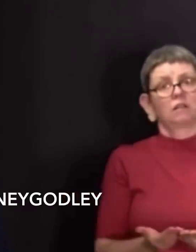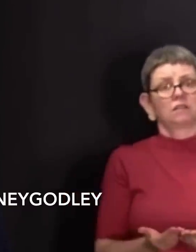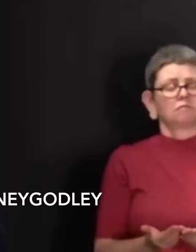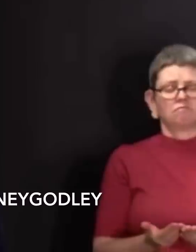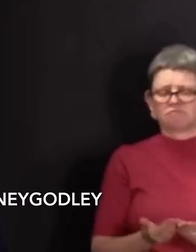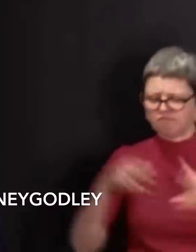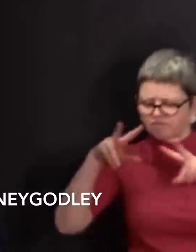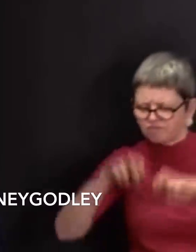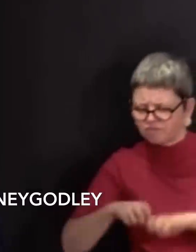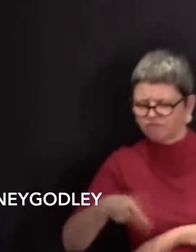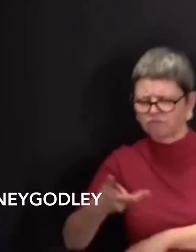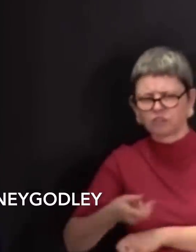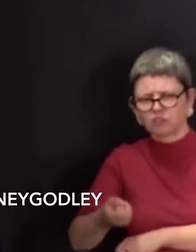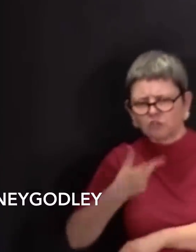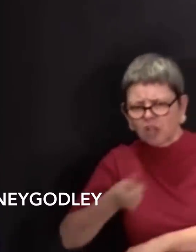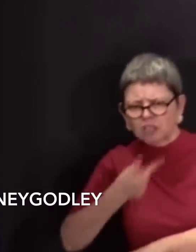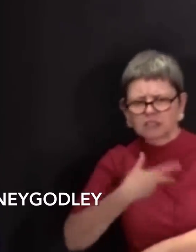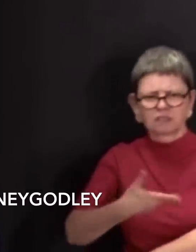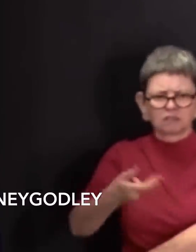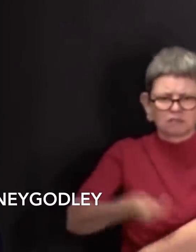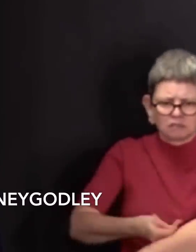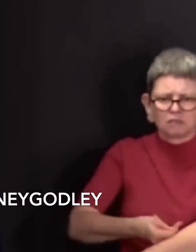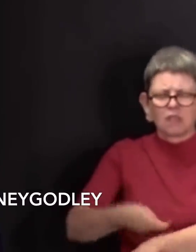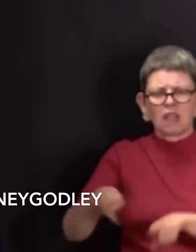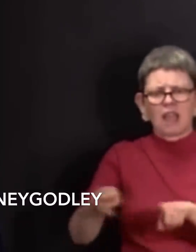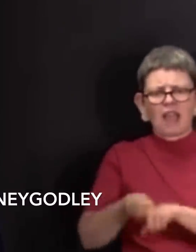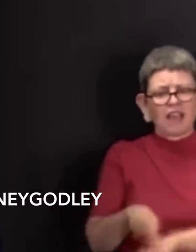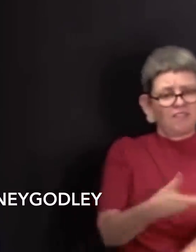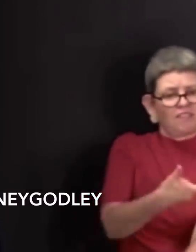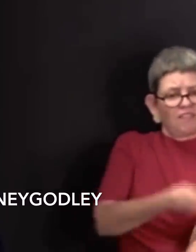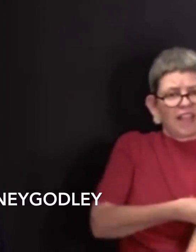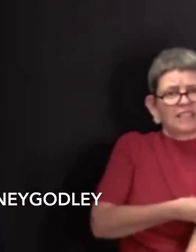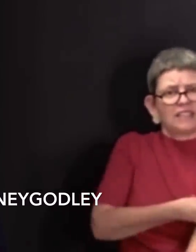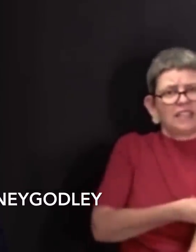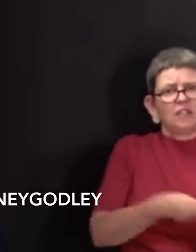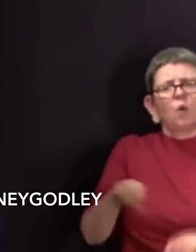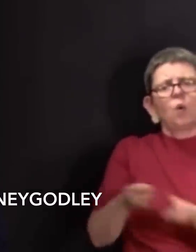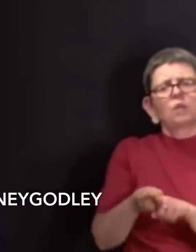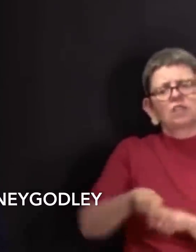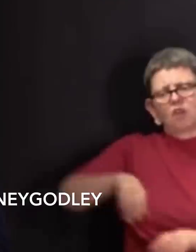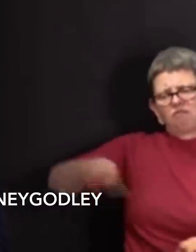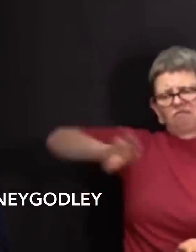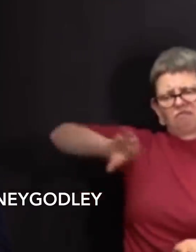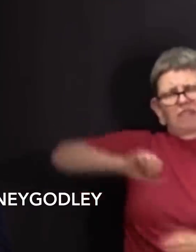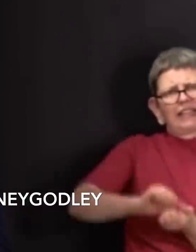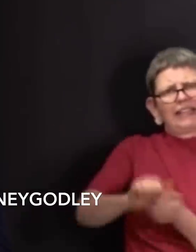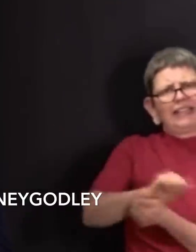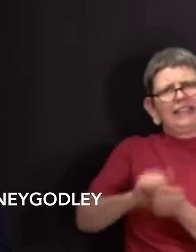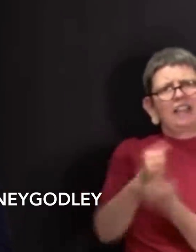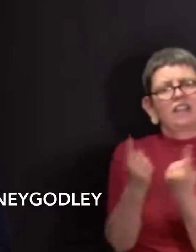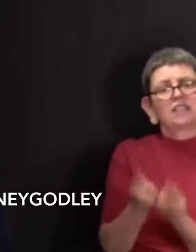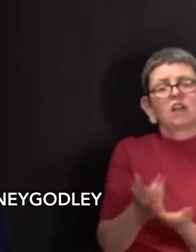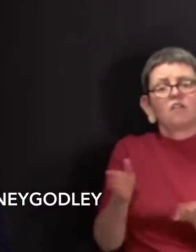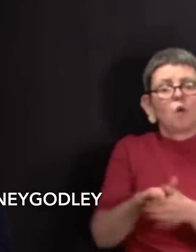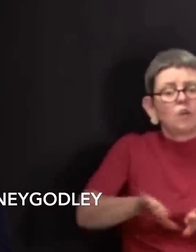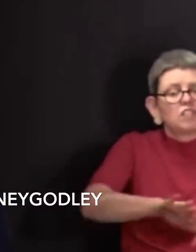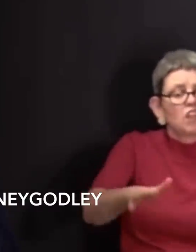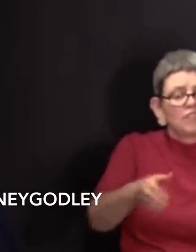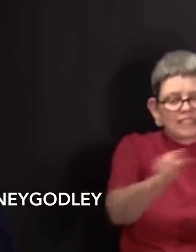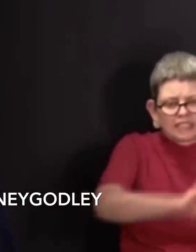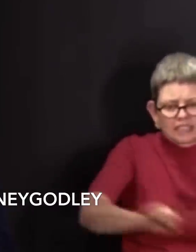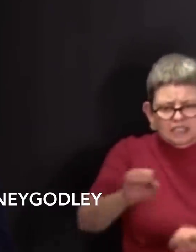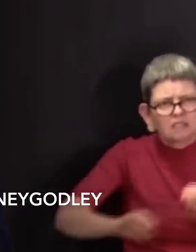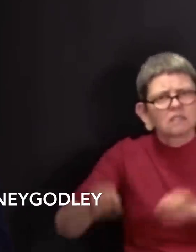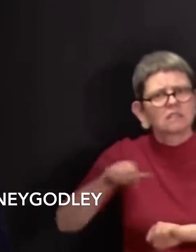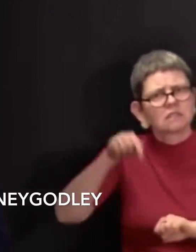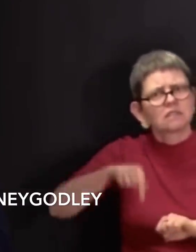it goes without saying we don't need to tell the Scottish people no to drink bleach. I think they already know that. They've known that since they were three years